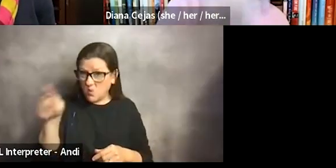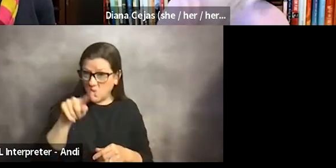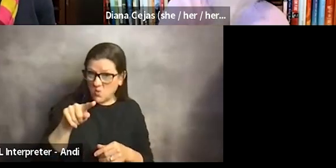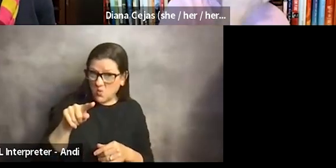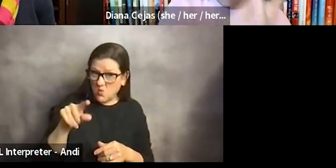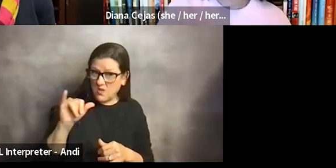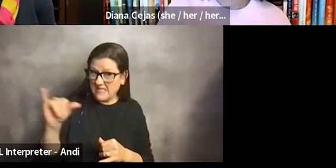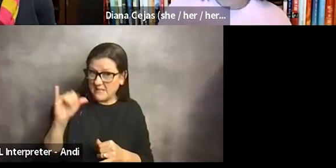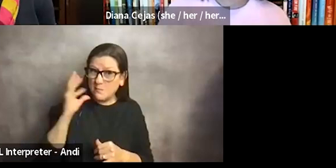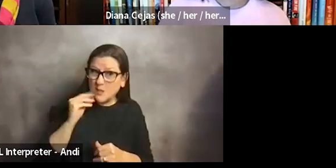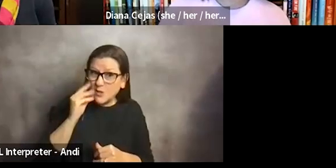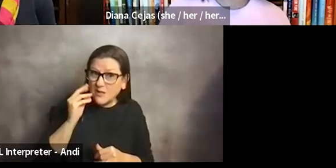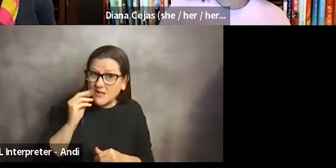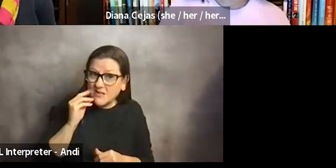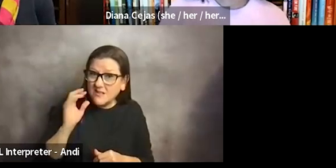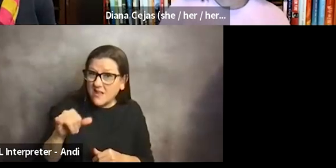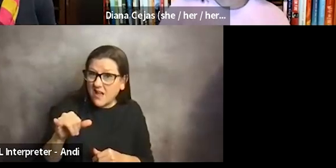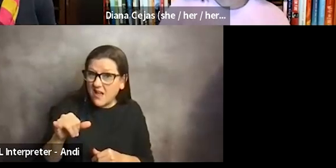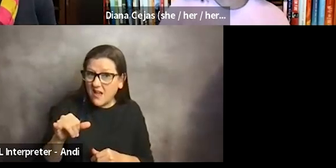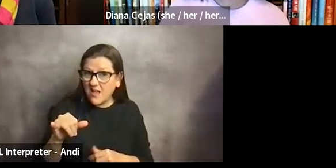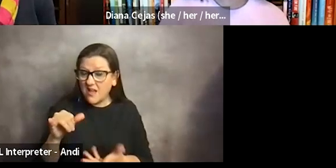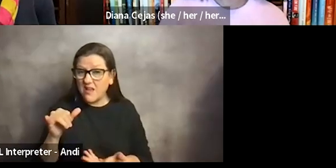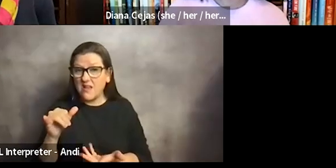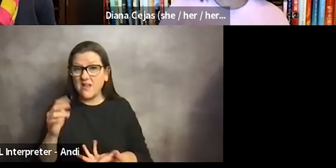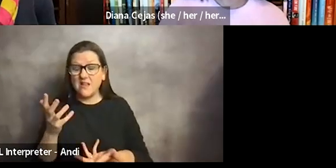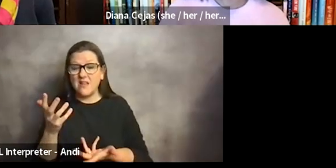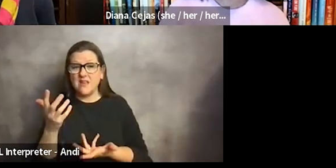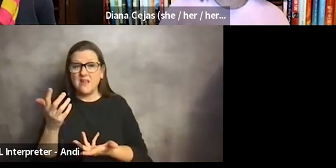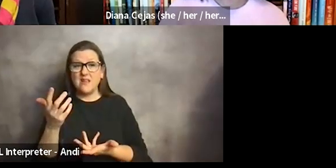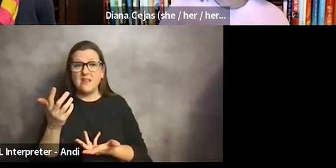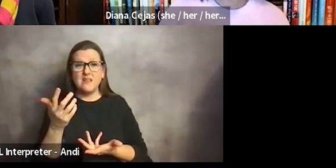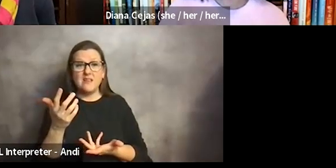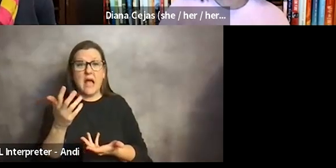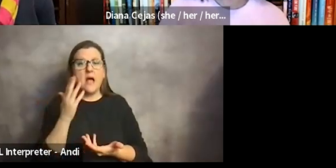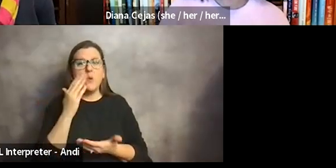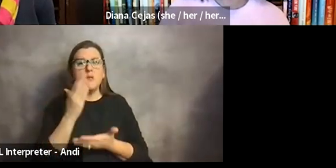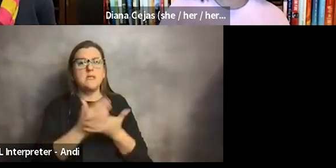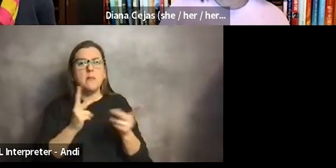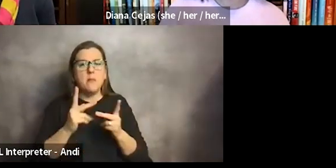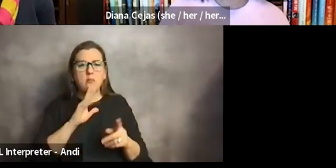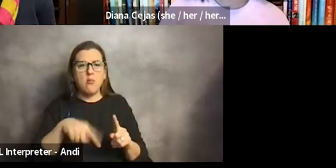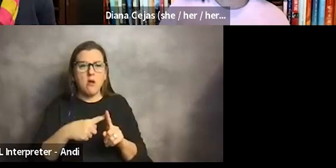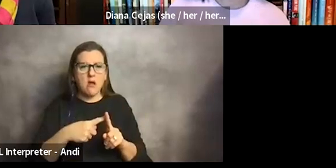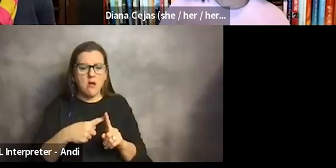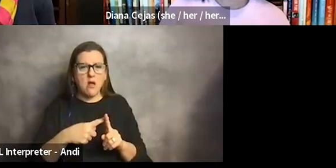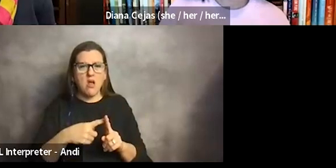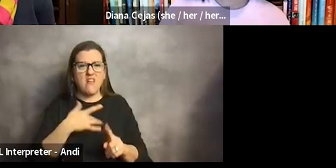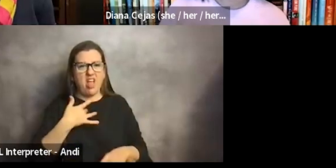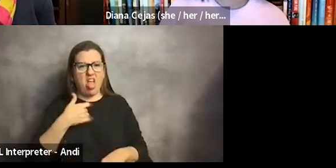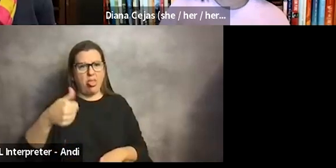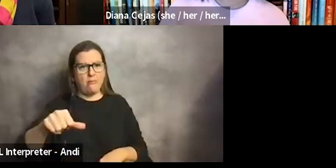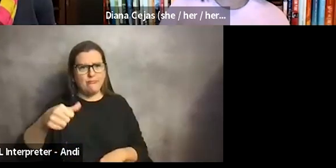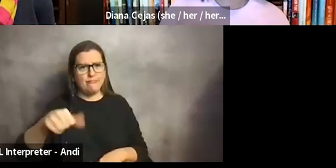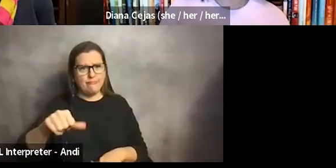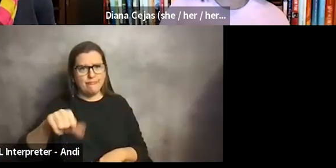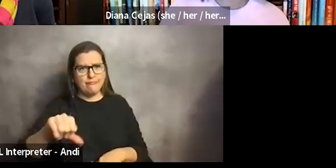experiences, especially if some people mentioned feeling like they were turned down more often